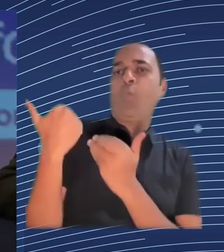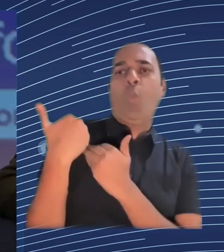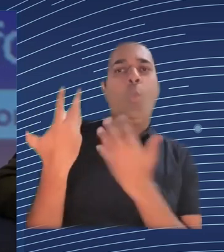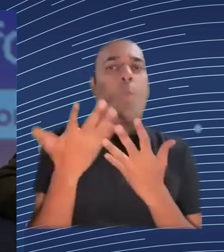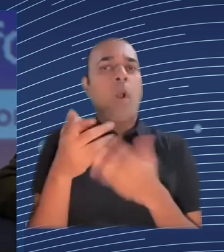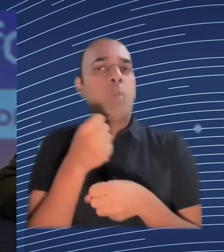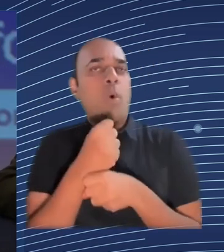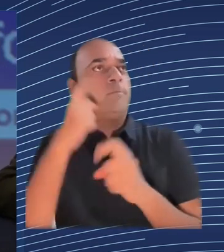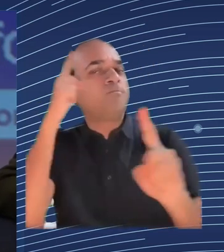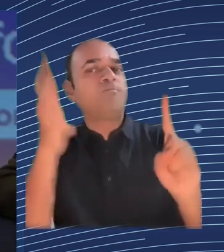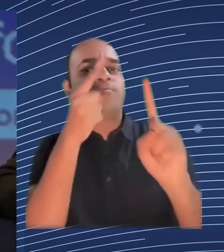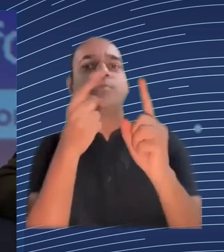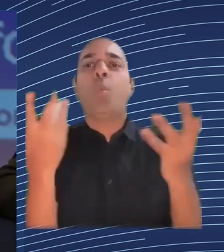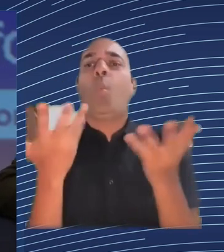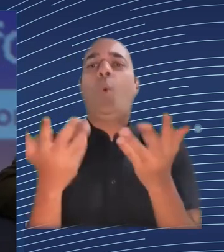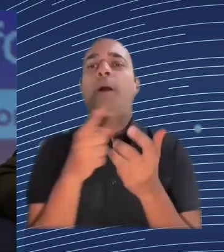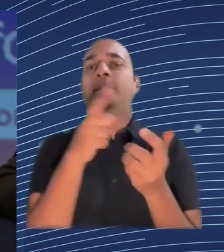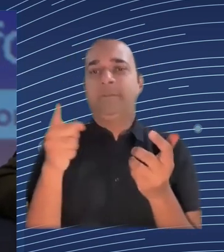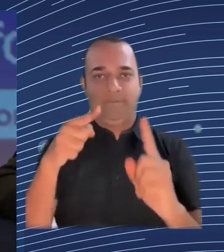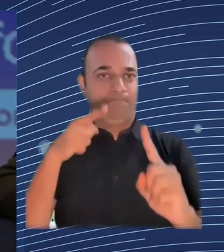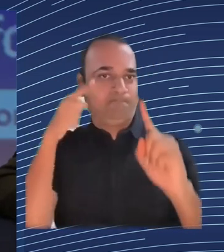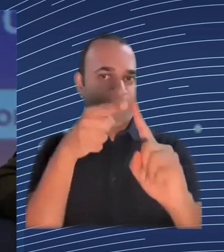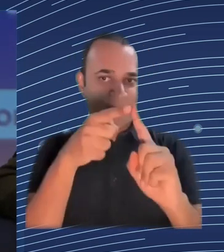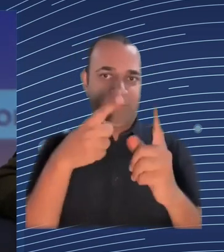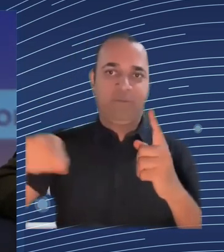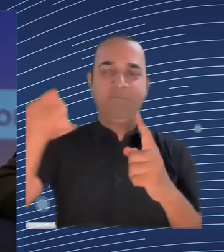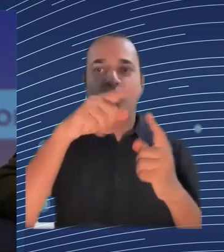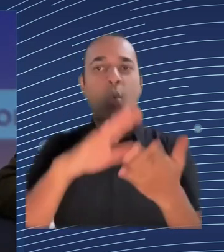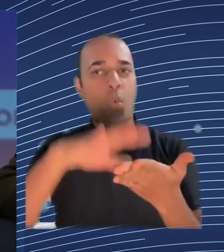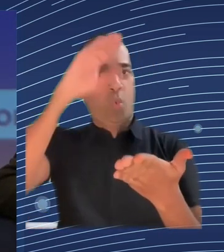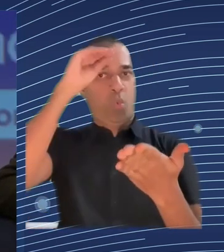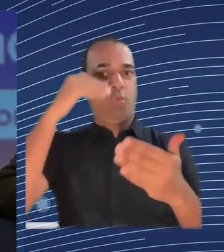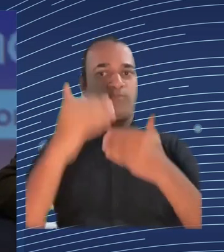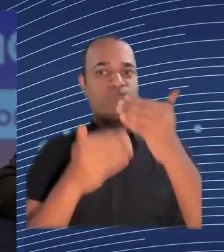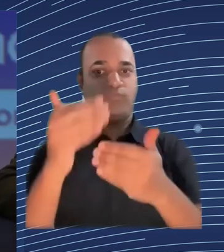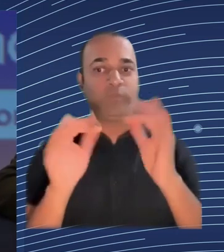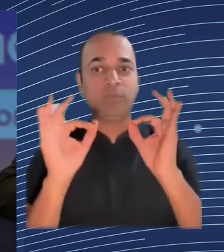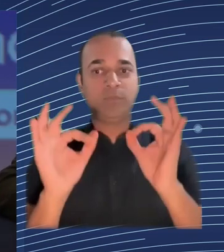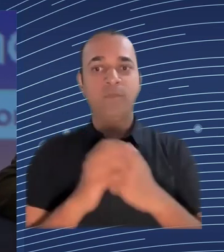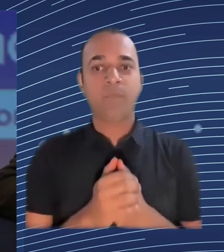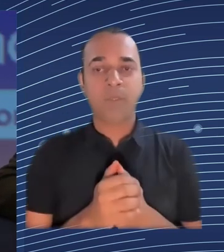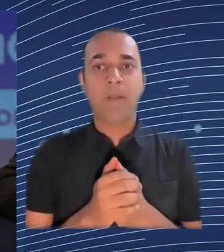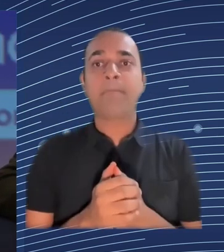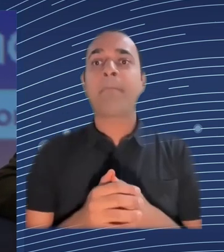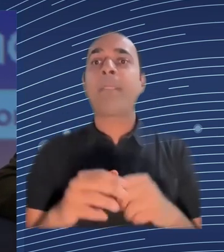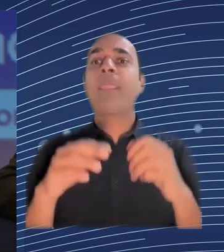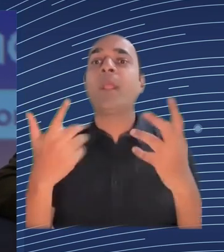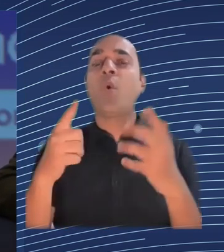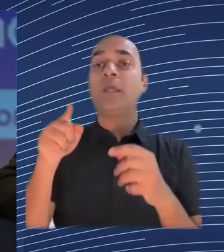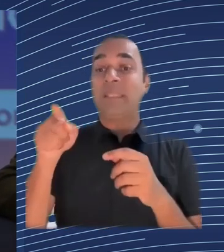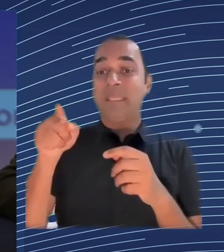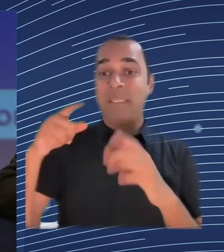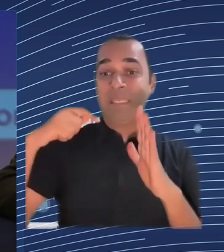2022 we'd seen that the average IBMer is now spending 87 hours a year learning so we we now know that